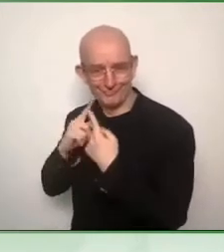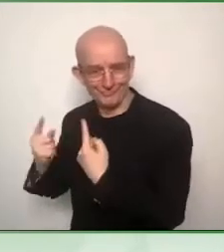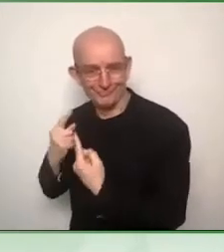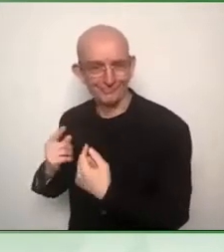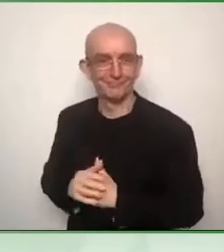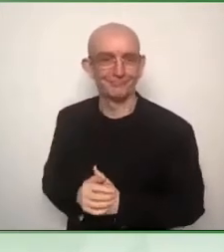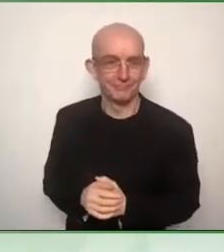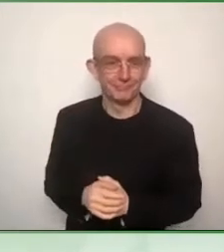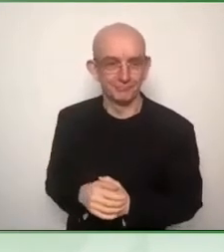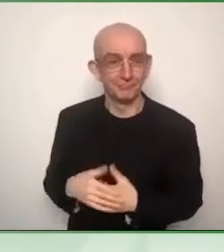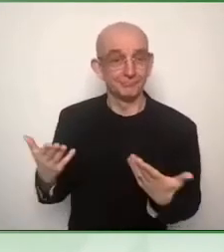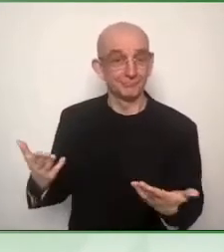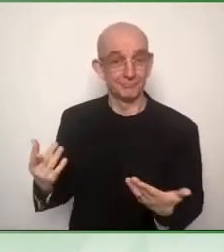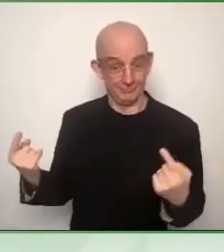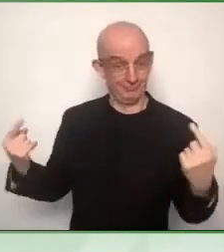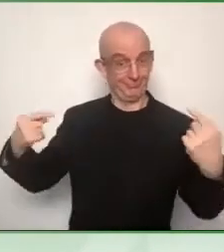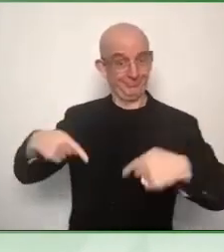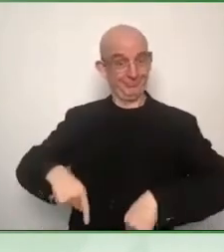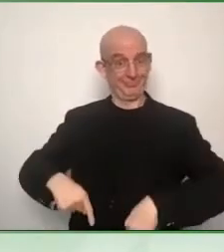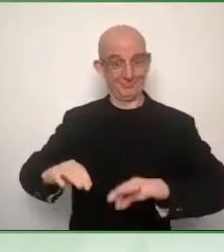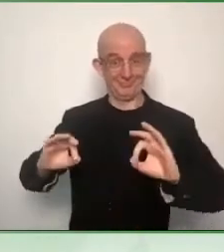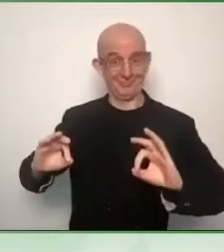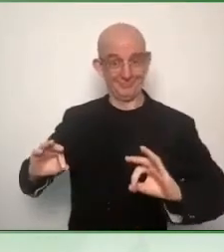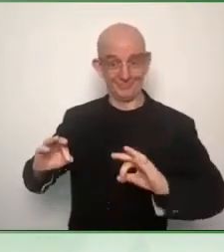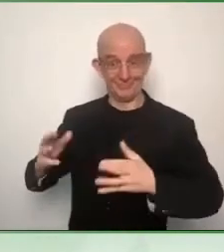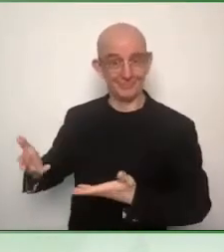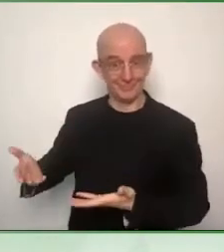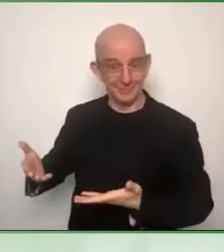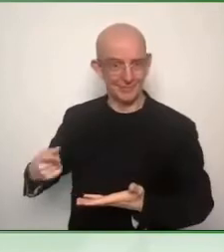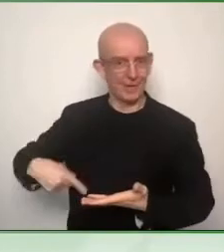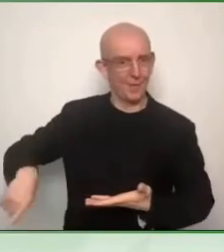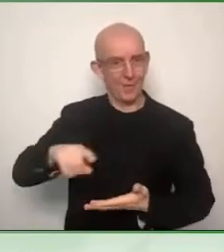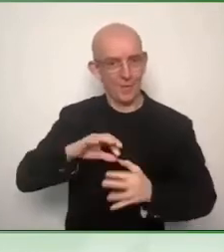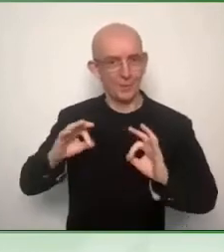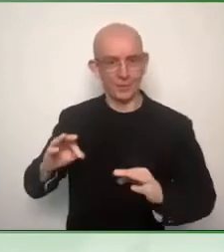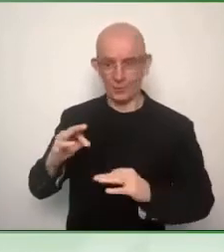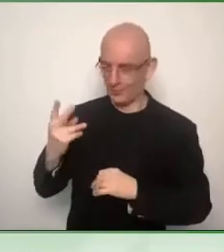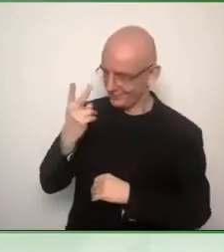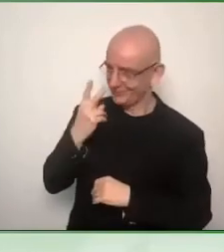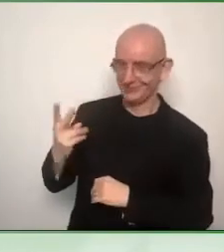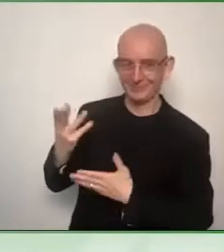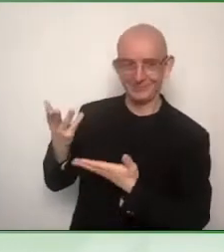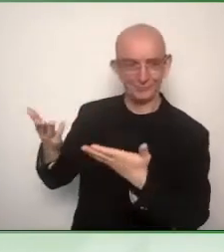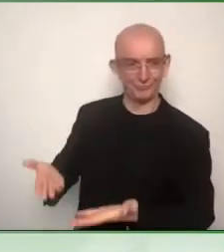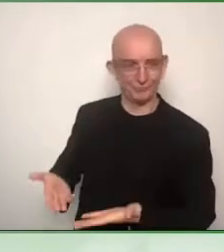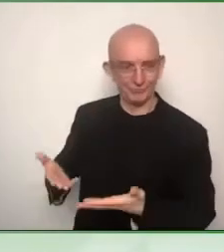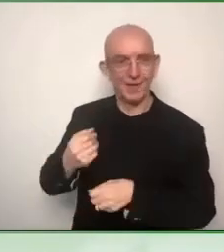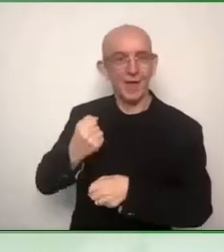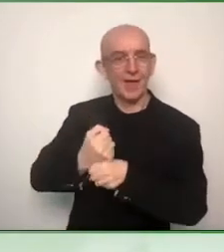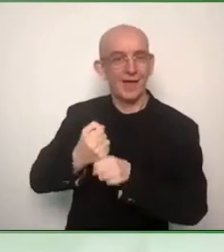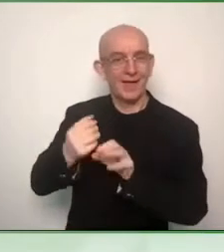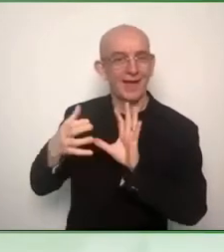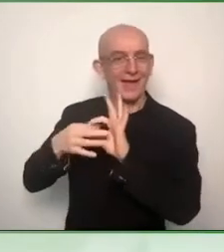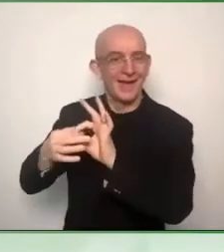former times. worked for the W3C, so he's really an expert on web accessibility. So it's,